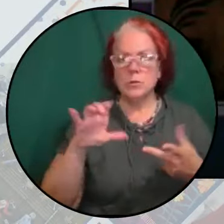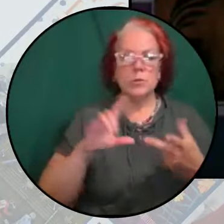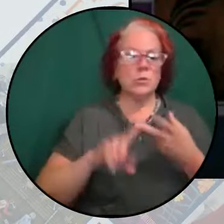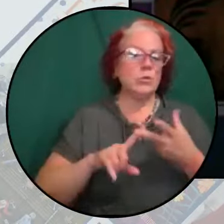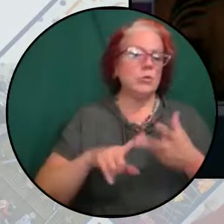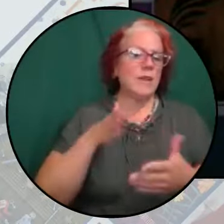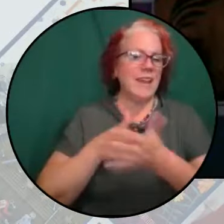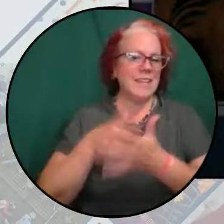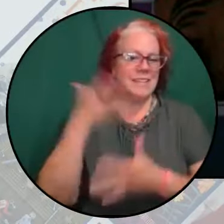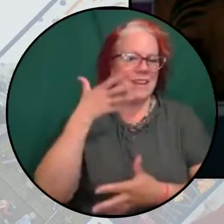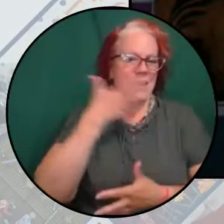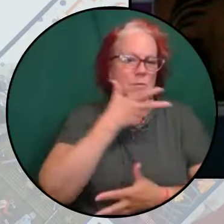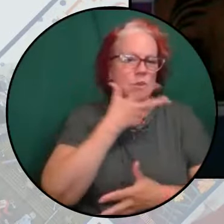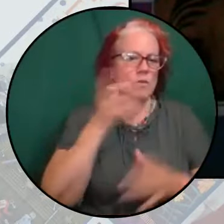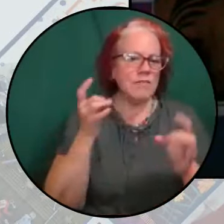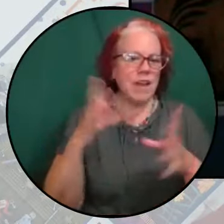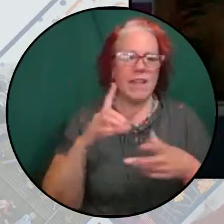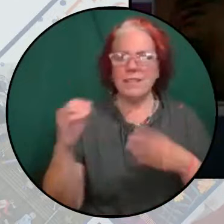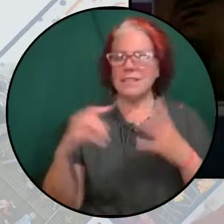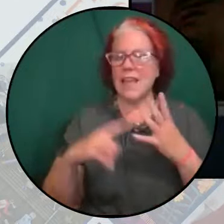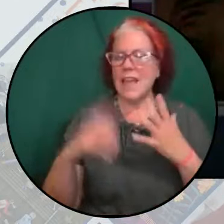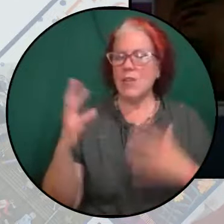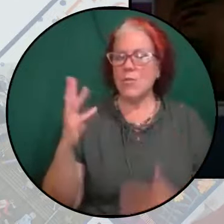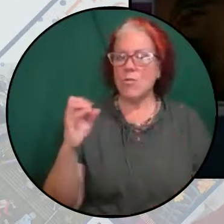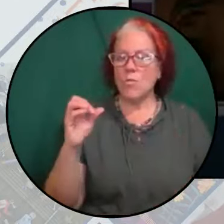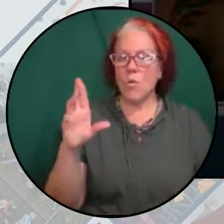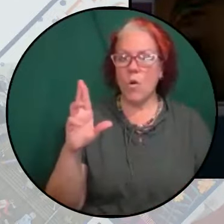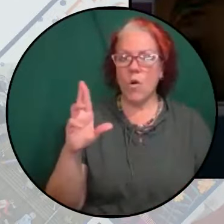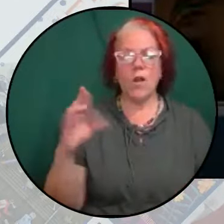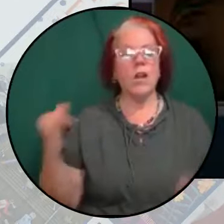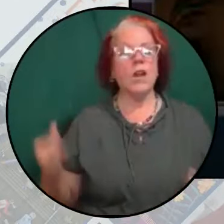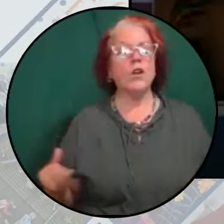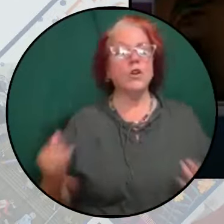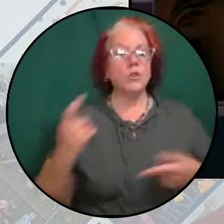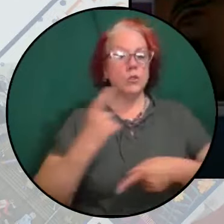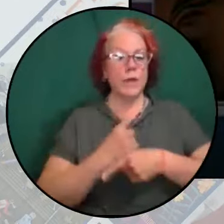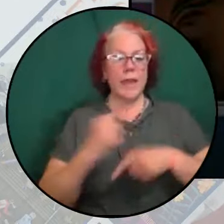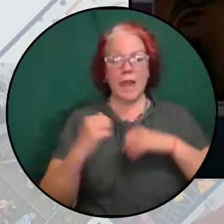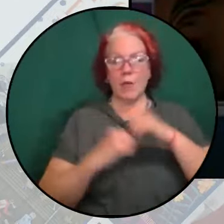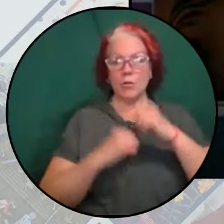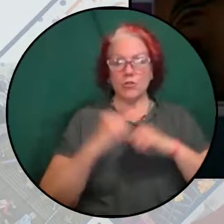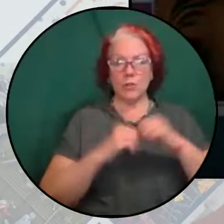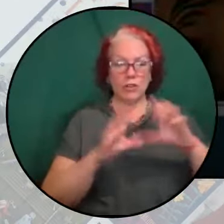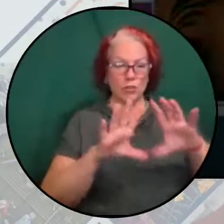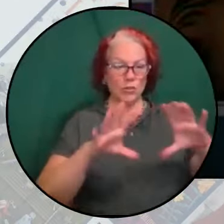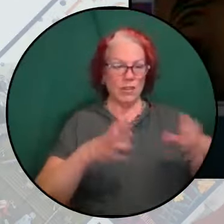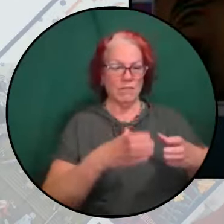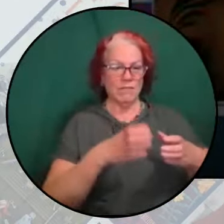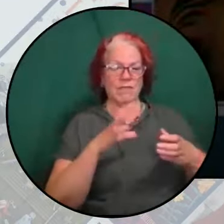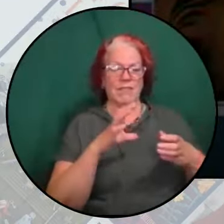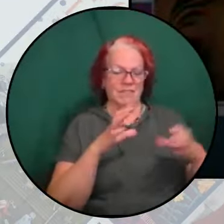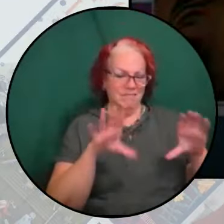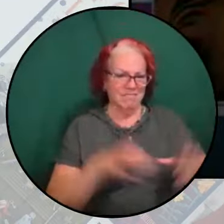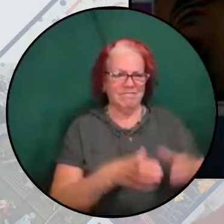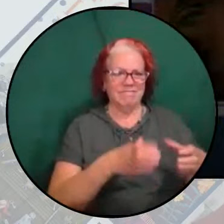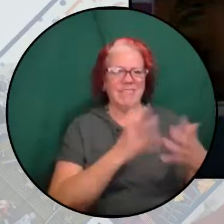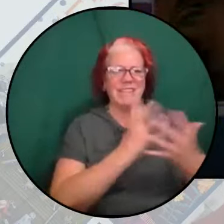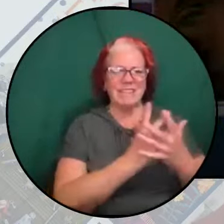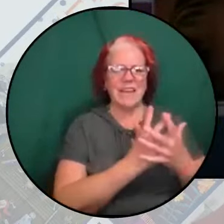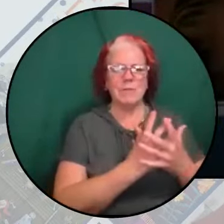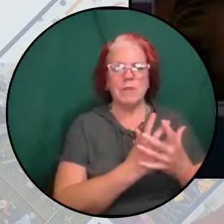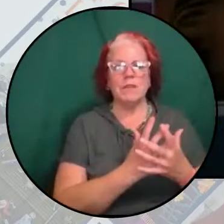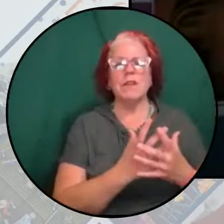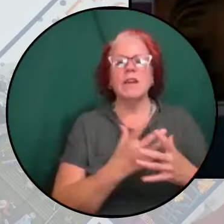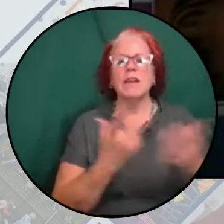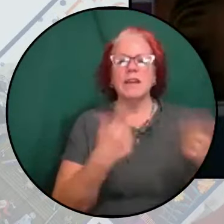-immigrant violence and war. And that because today's structures of containment emerge out of periods of land